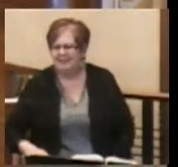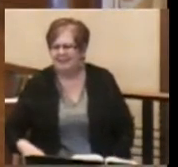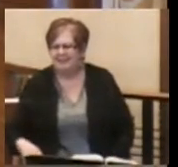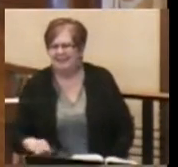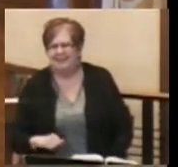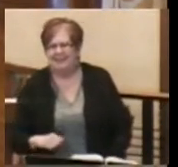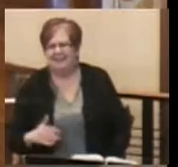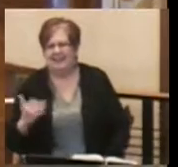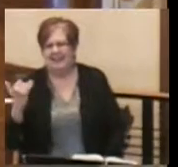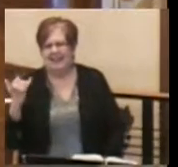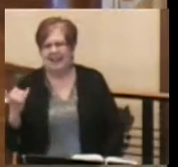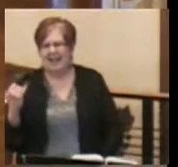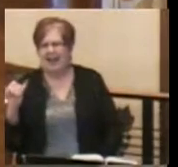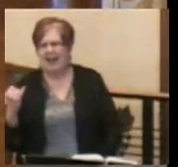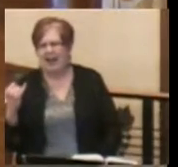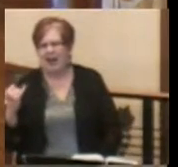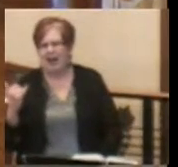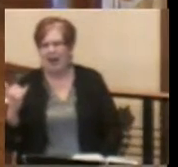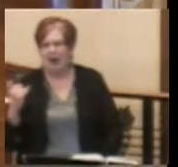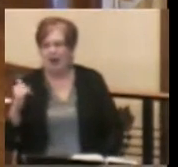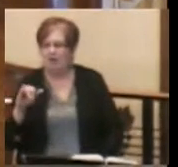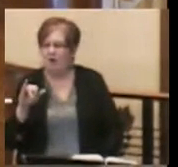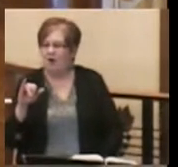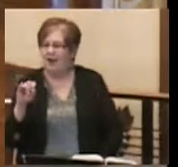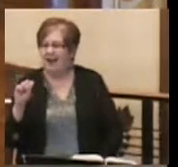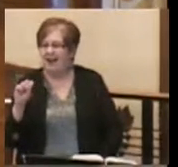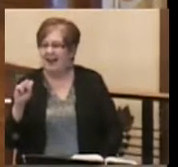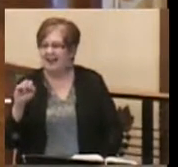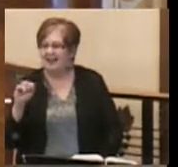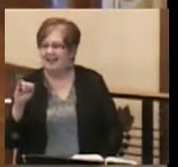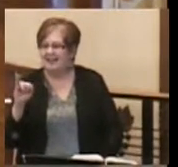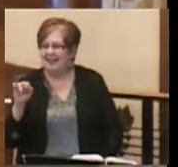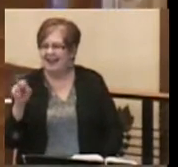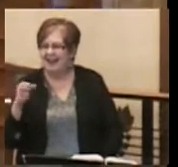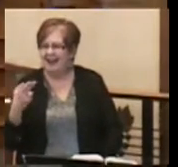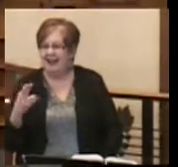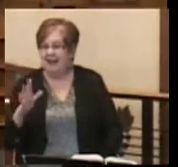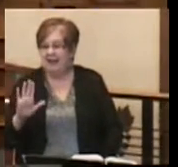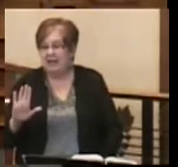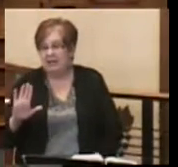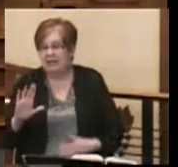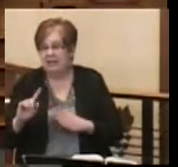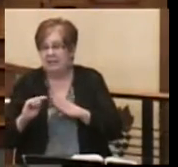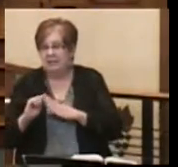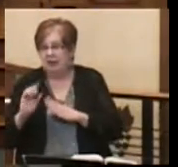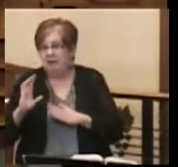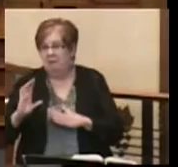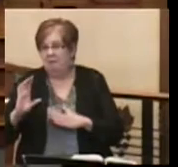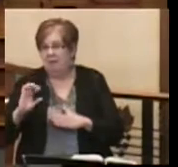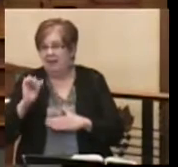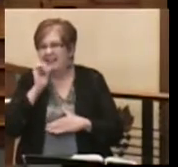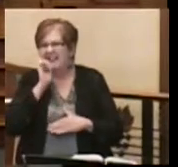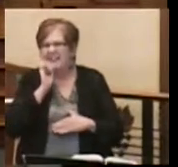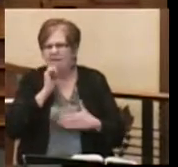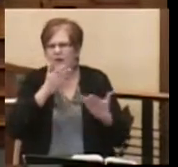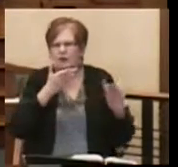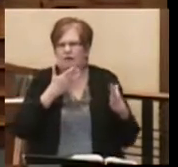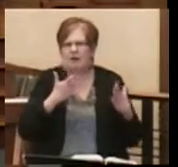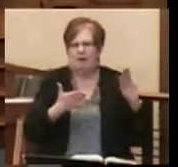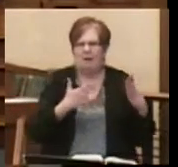Now for Isaiah and Isaiah's time, the suffering servant may have been a nation.